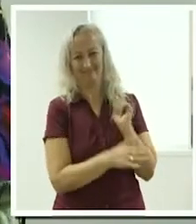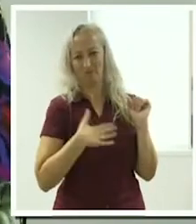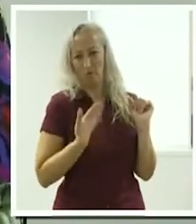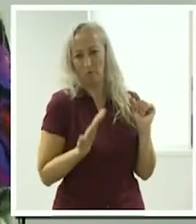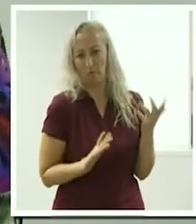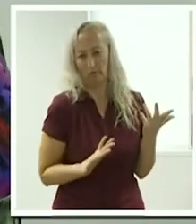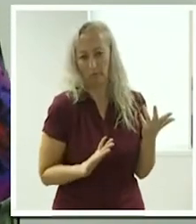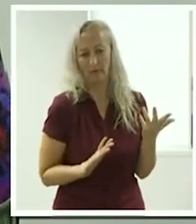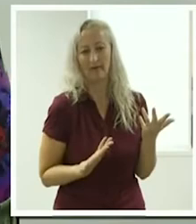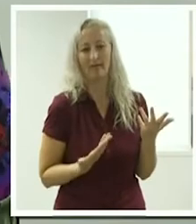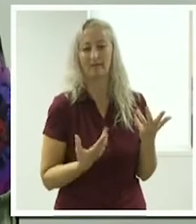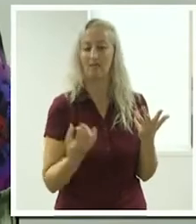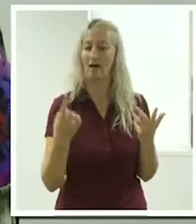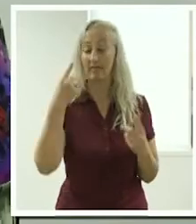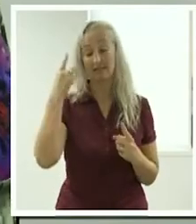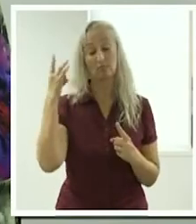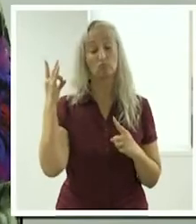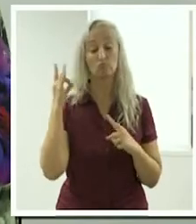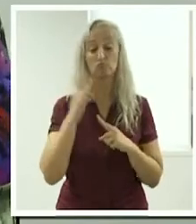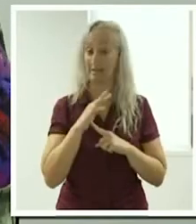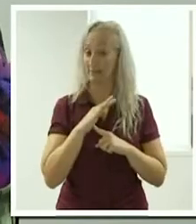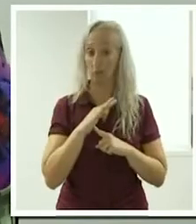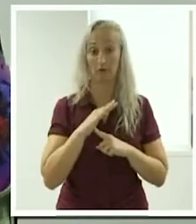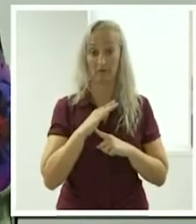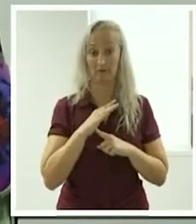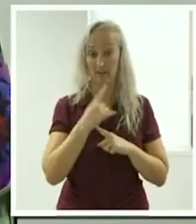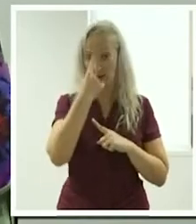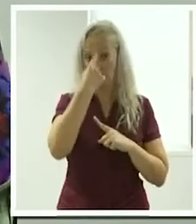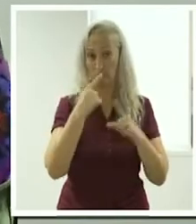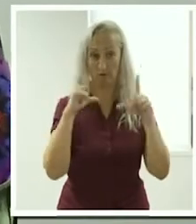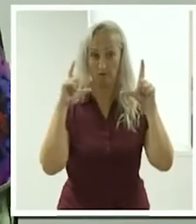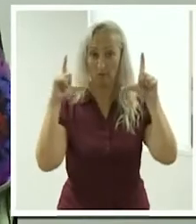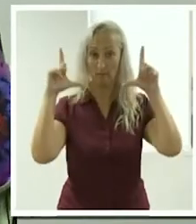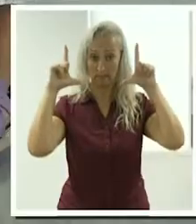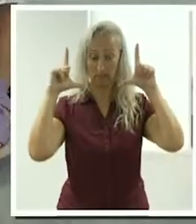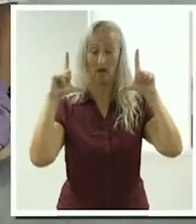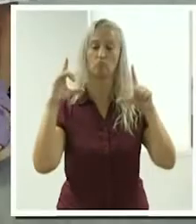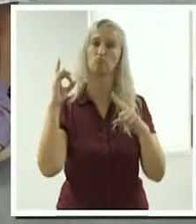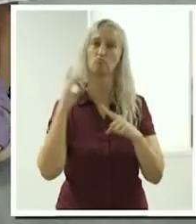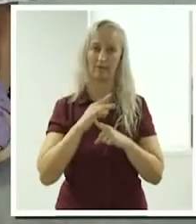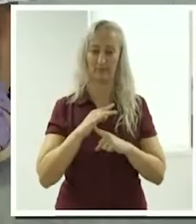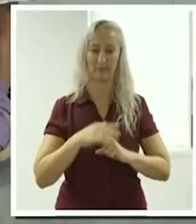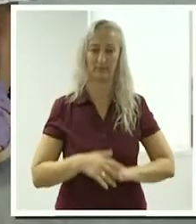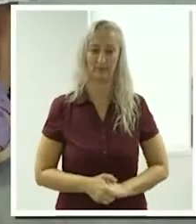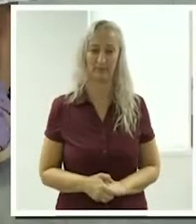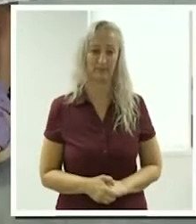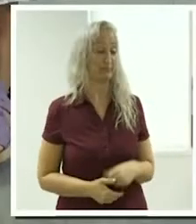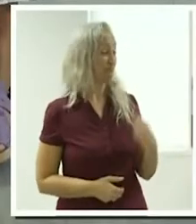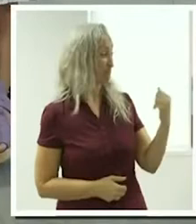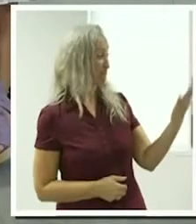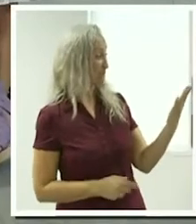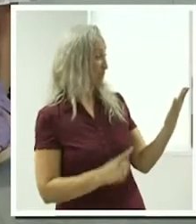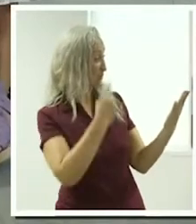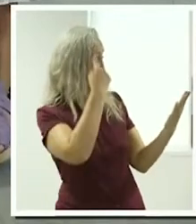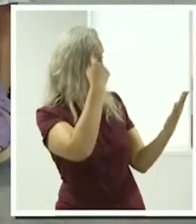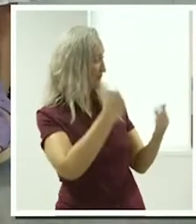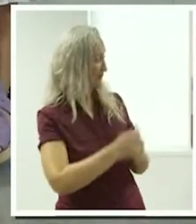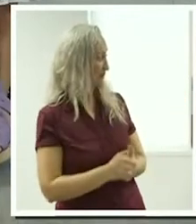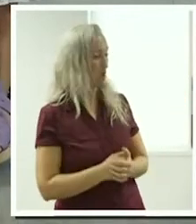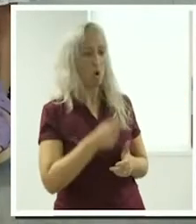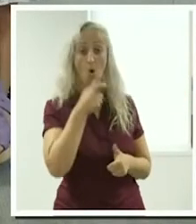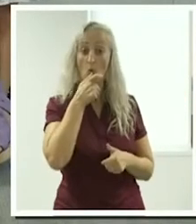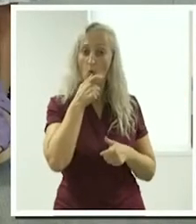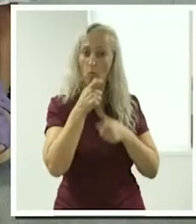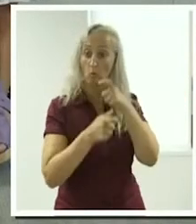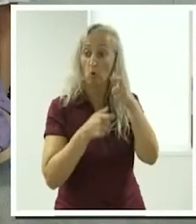I can't stress how important the profile picture is. What about bios? Tammy? Wording's important